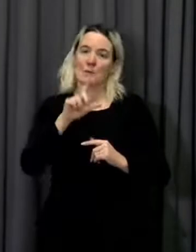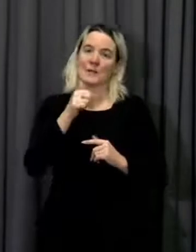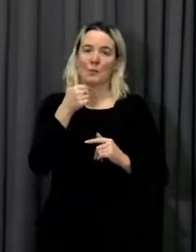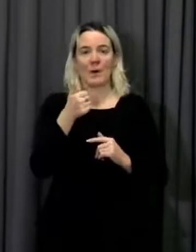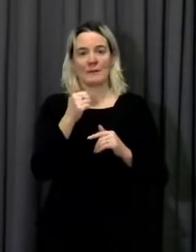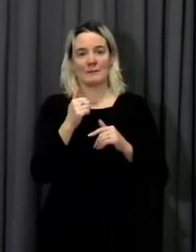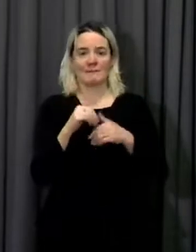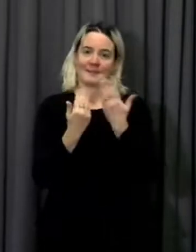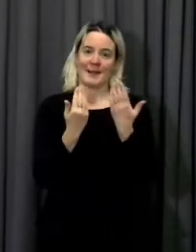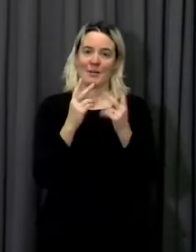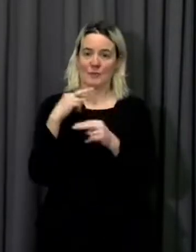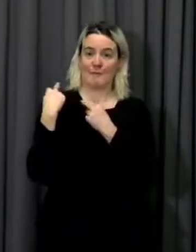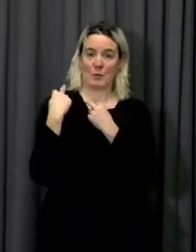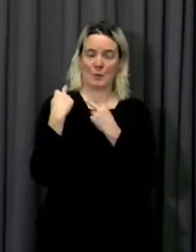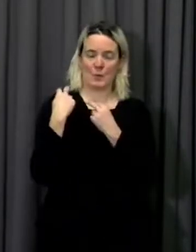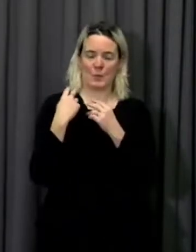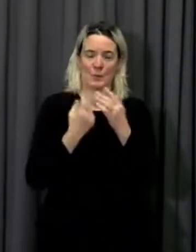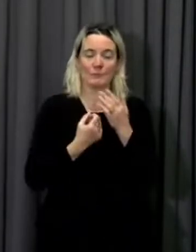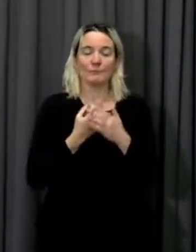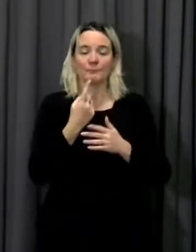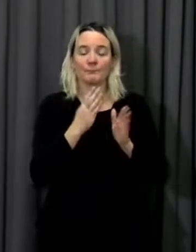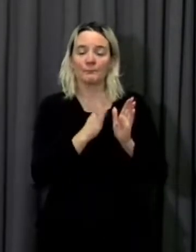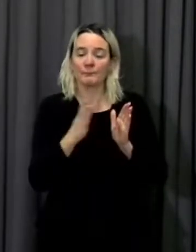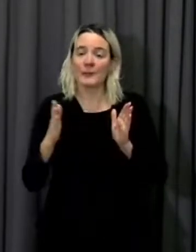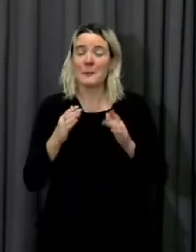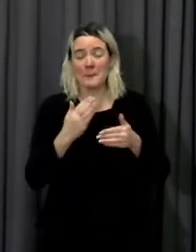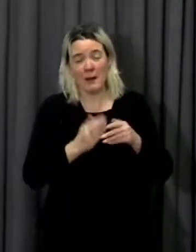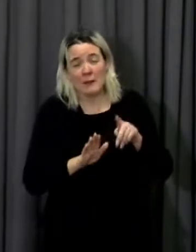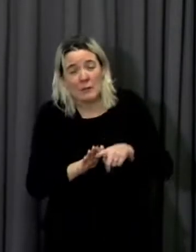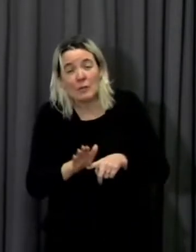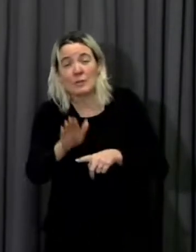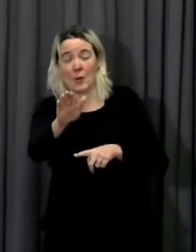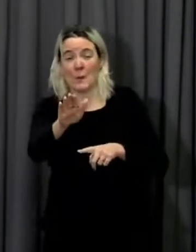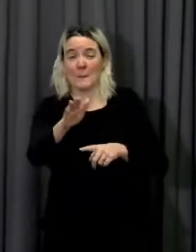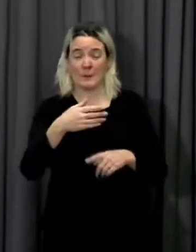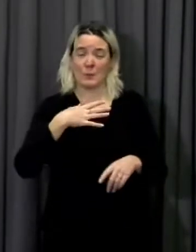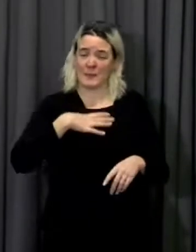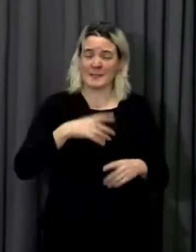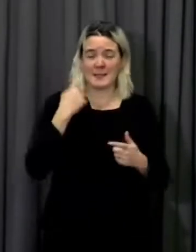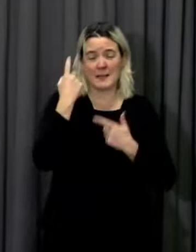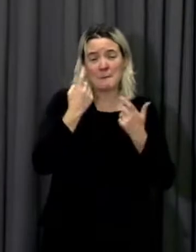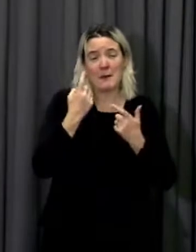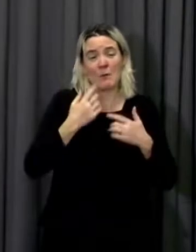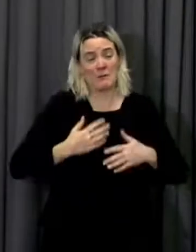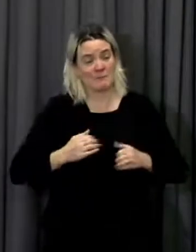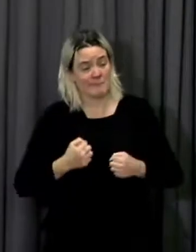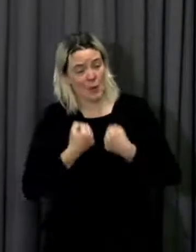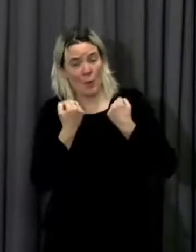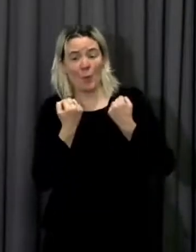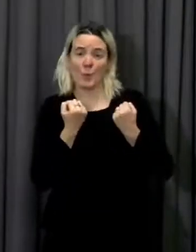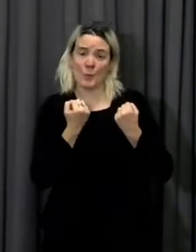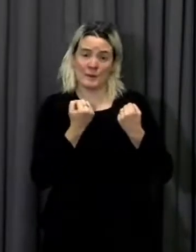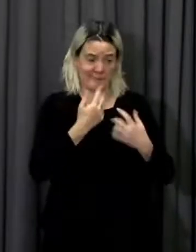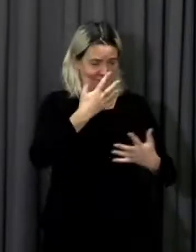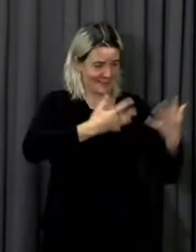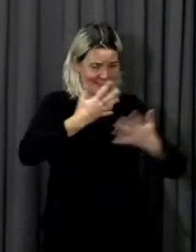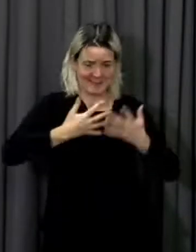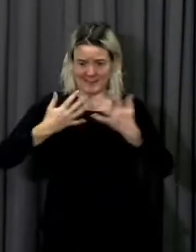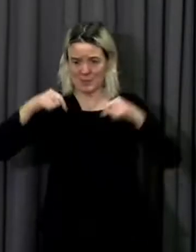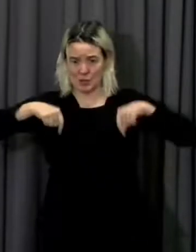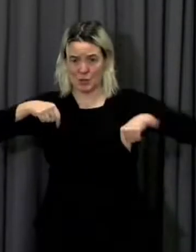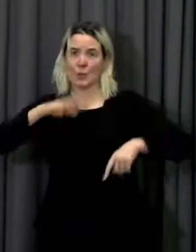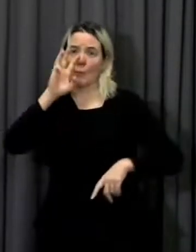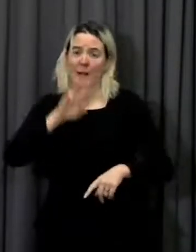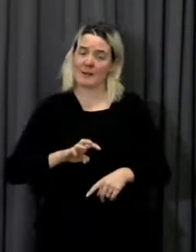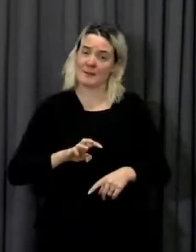But I think for the longer term, we will have to look at our own rates in Wales, and we will make